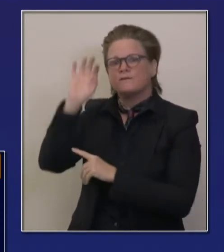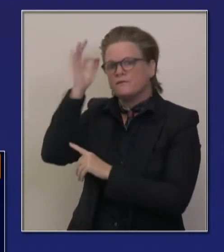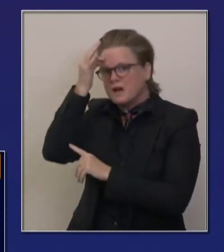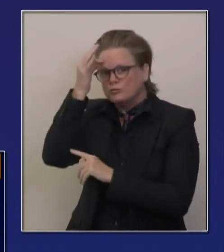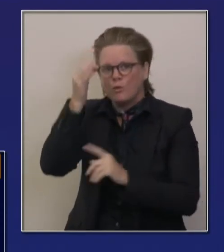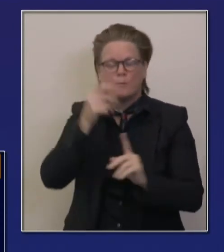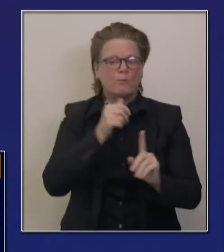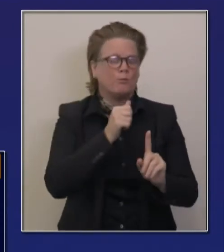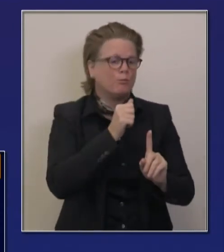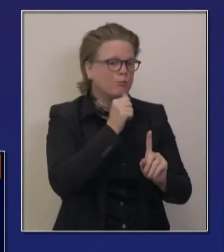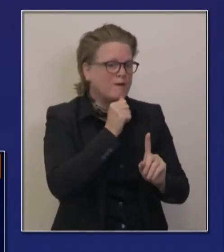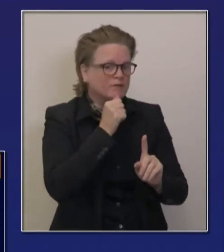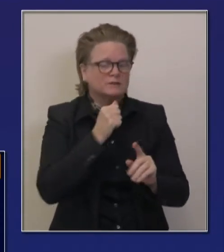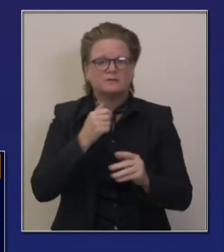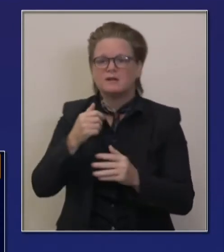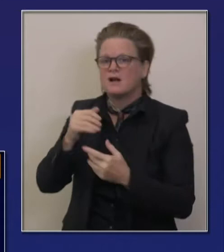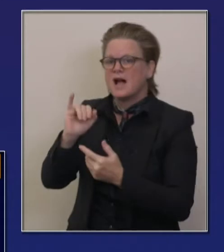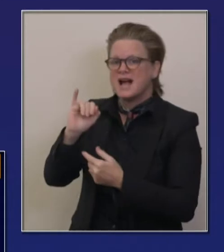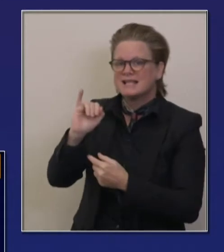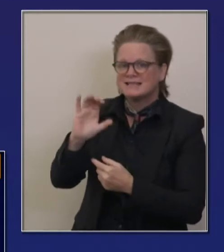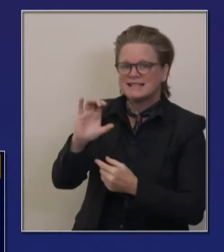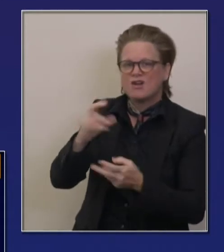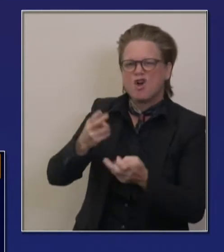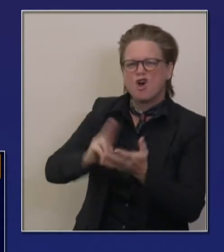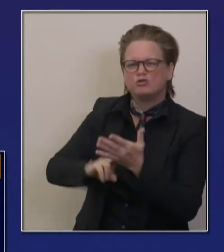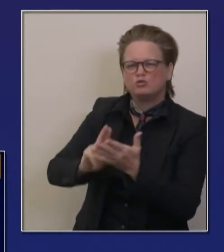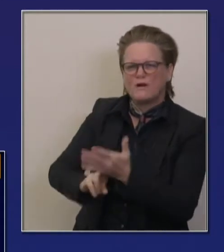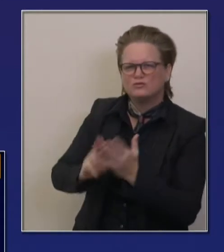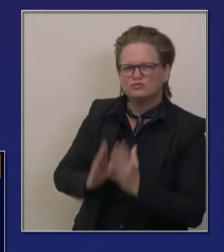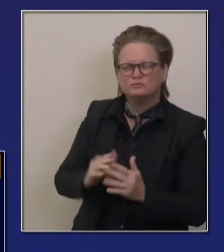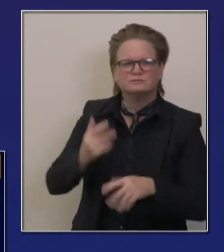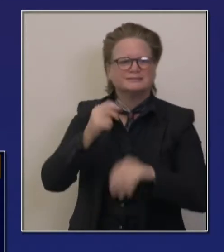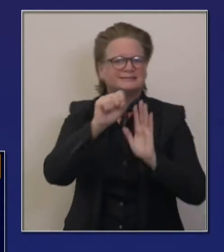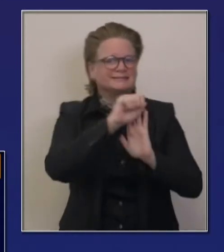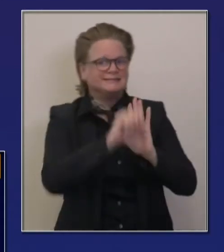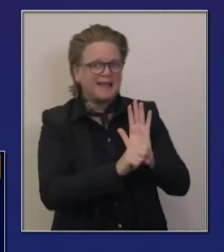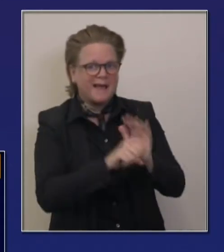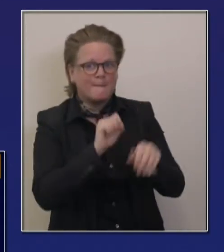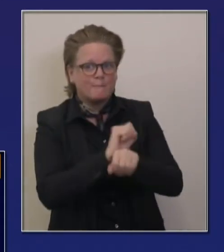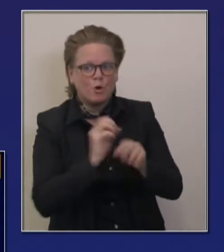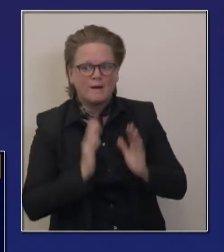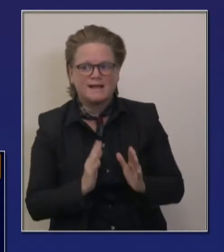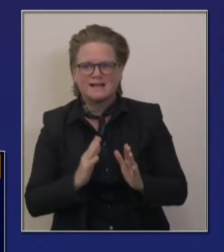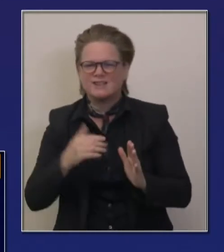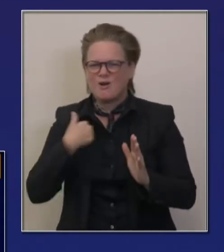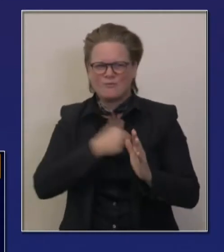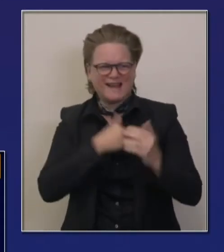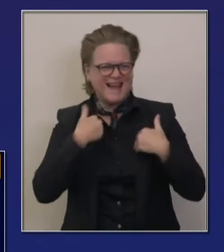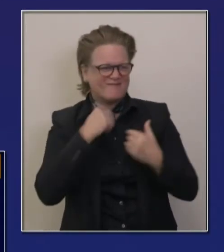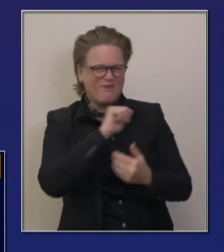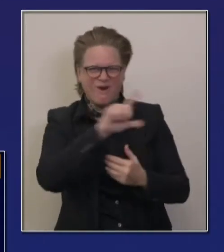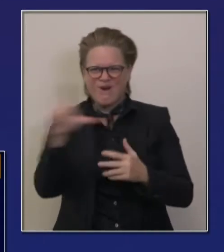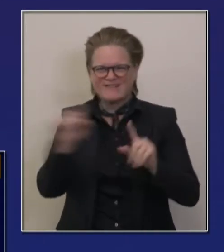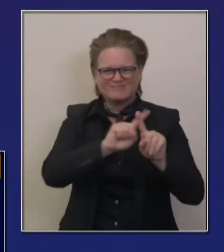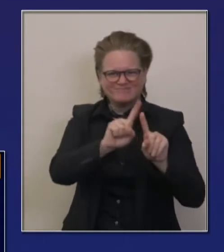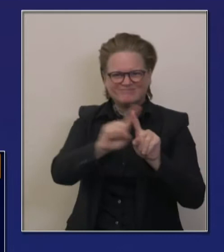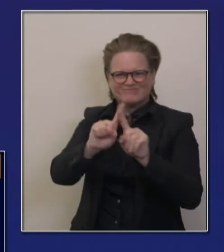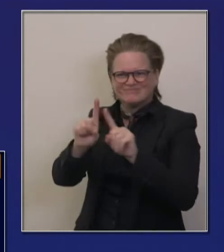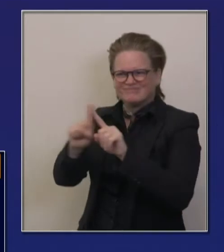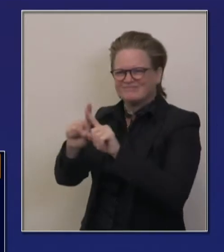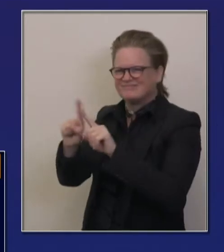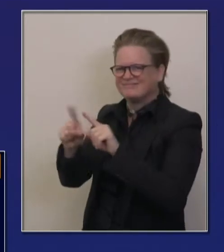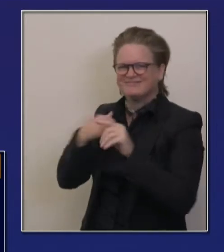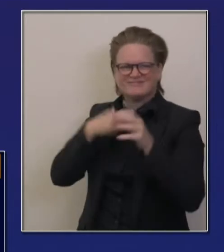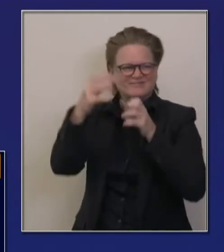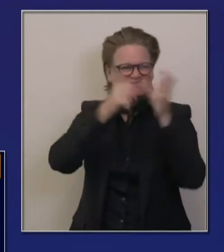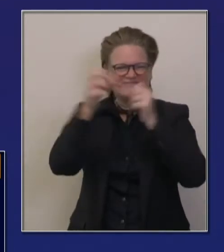making sure that we avail ourselves to the broadest, um, um, well, broadest degree we possibly can to